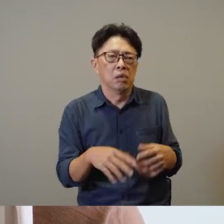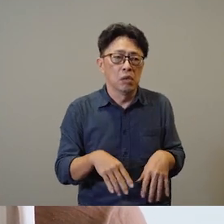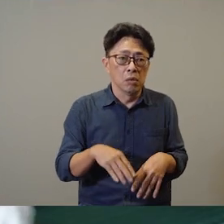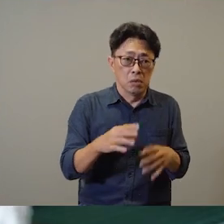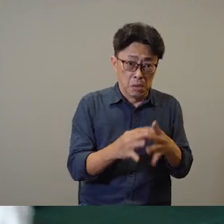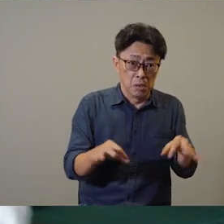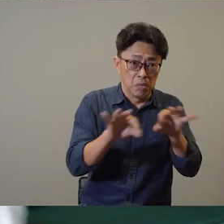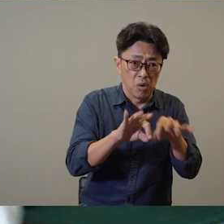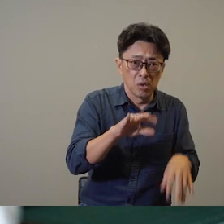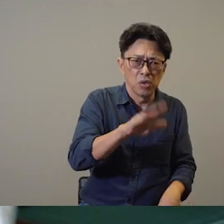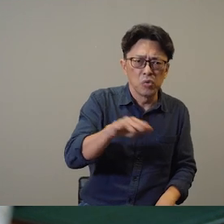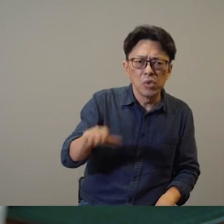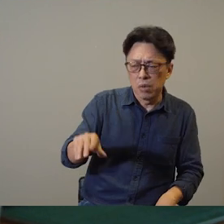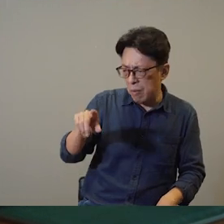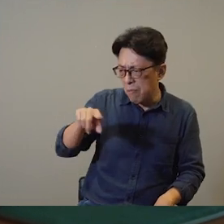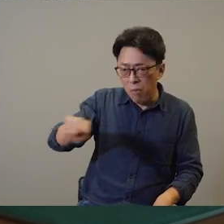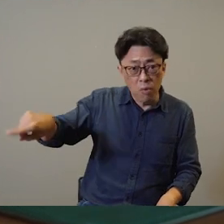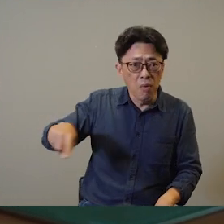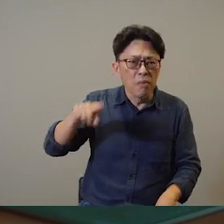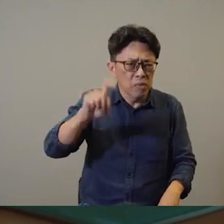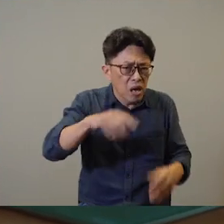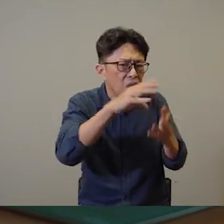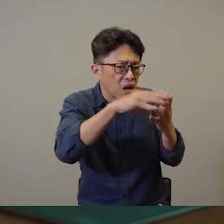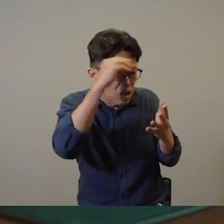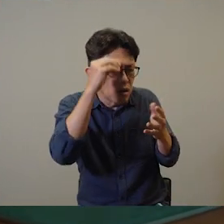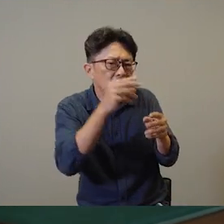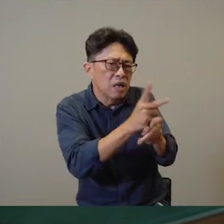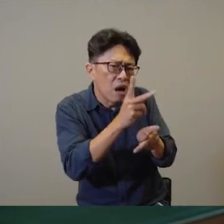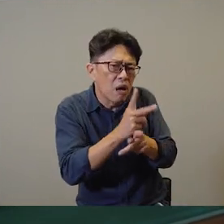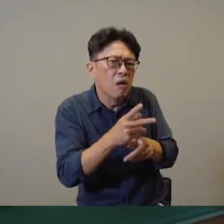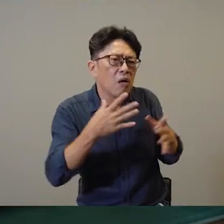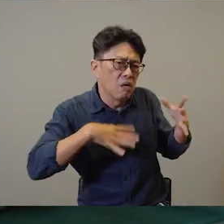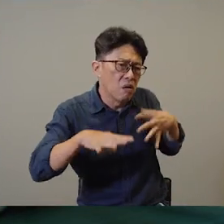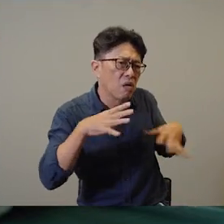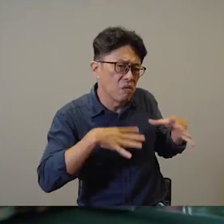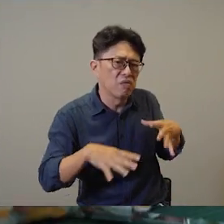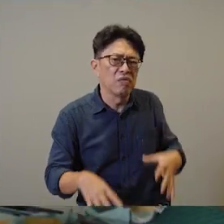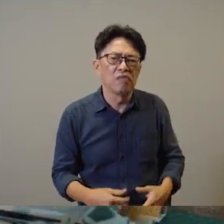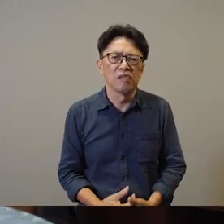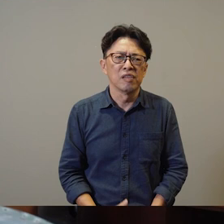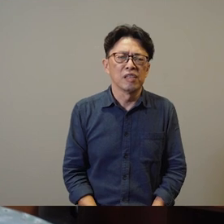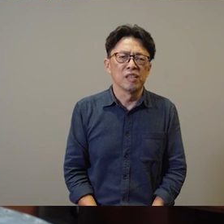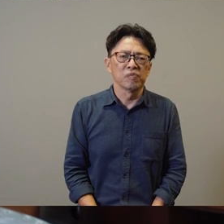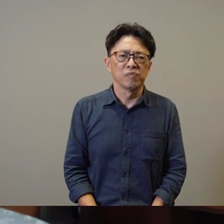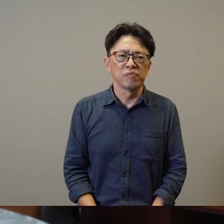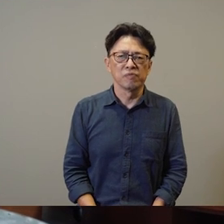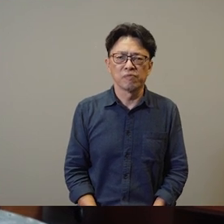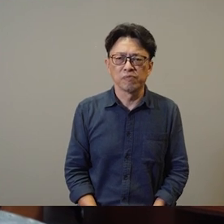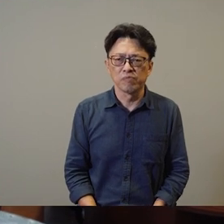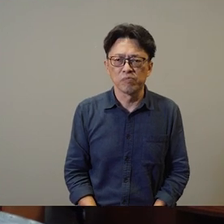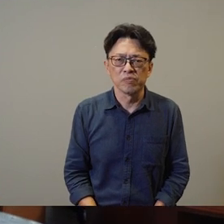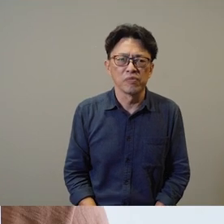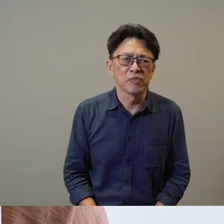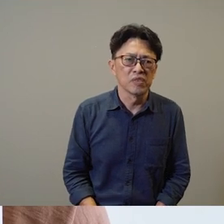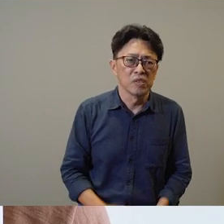them or we might not think them as valuable so I think it is important for the children to develop that spirit of taking care of the